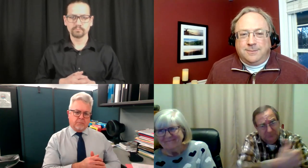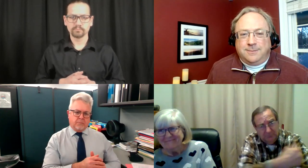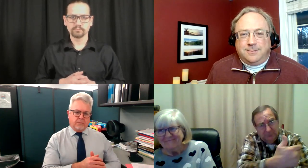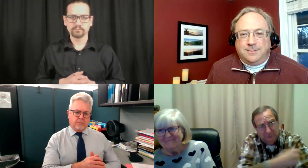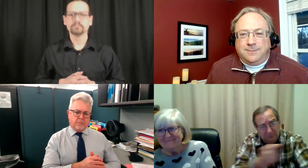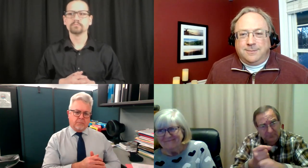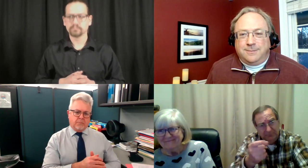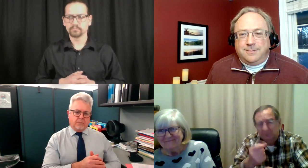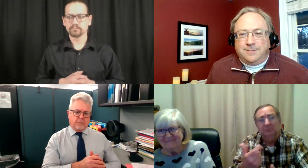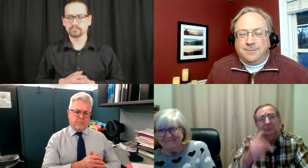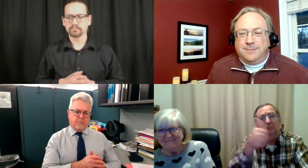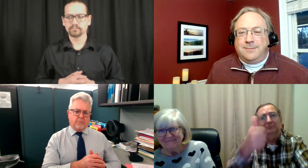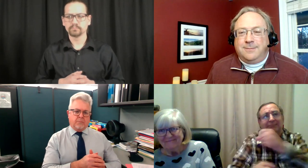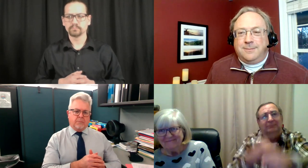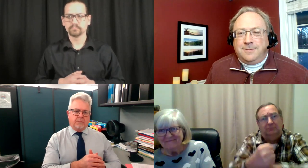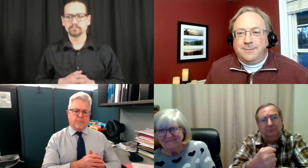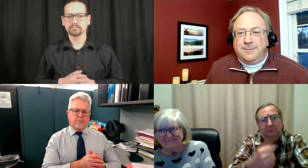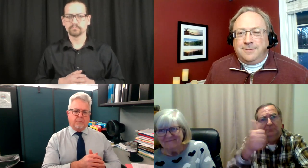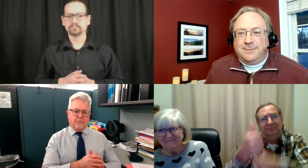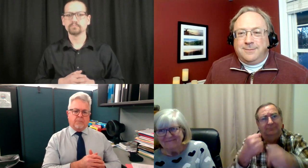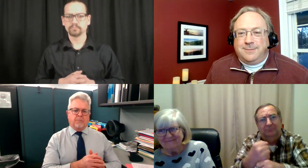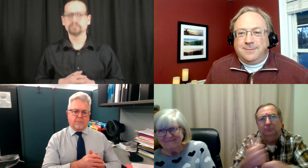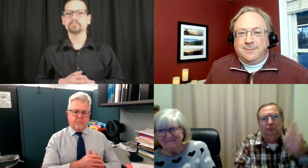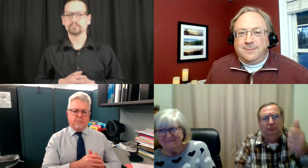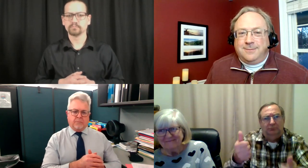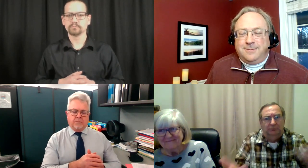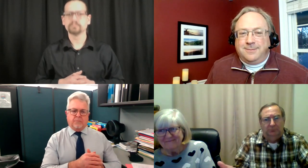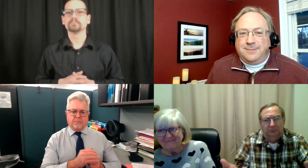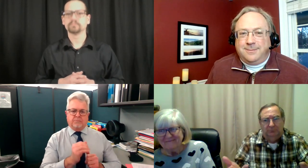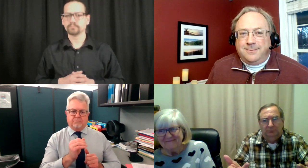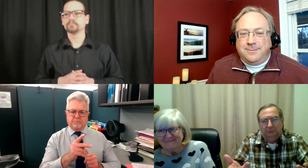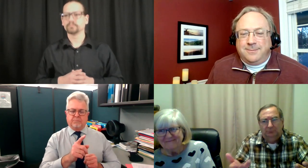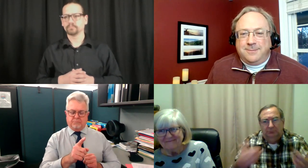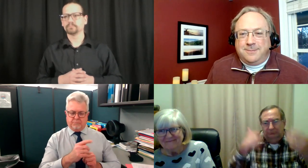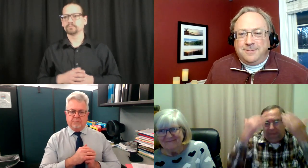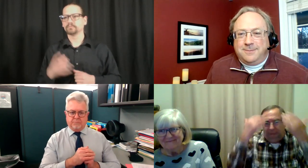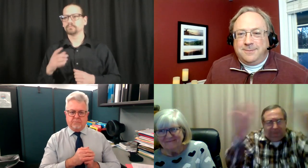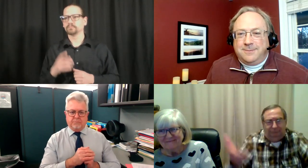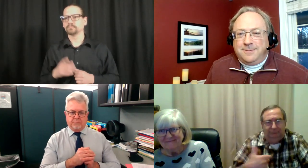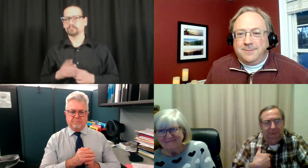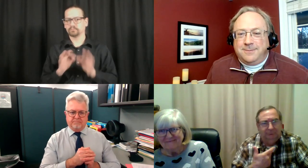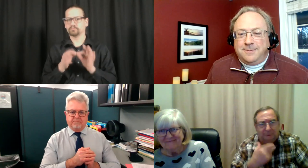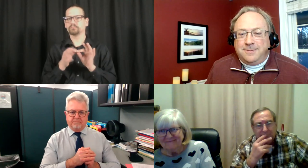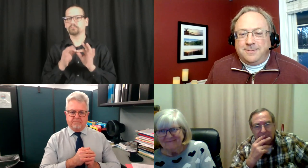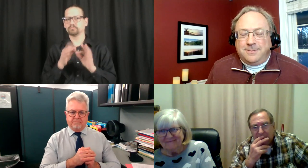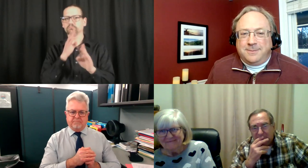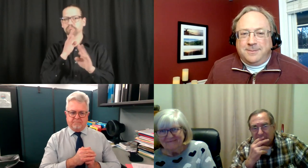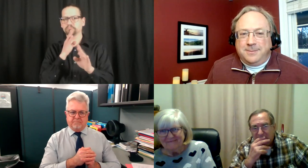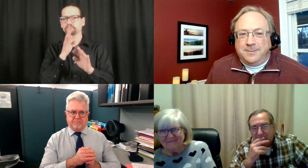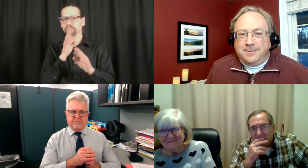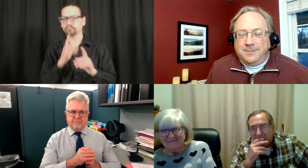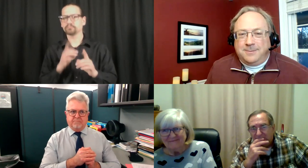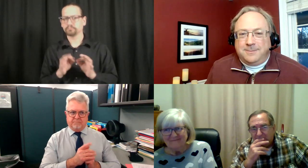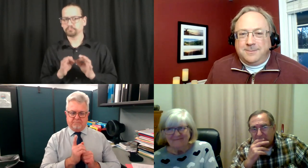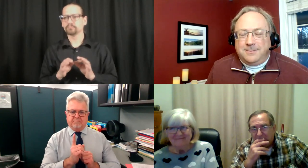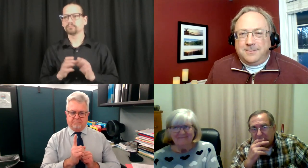Okay. And one other question before I let you go, Dr. McDonald. Once we get these vaccines, is this going to be a yearly vaccine that we're going to have to get, such as the